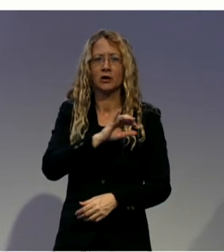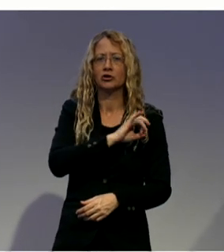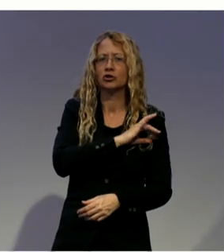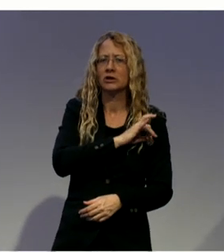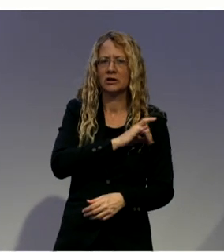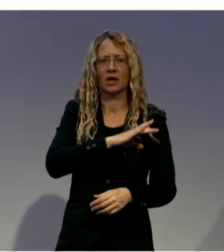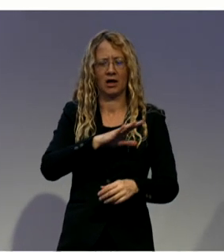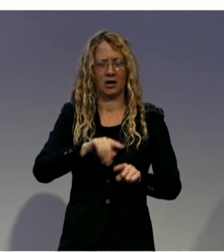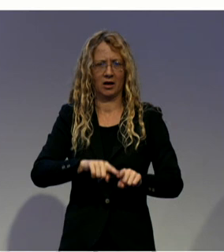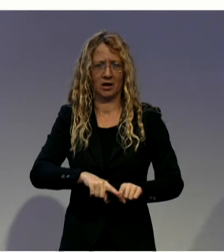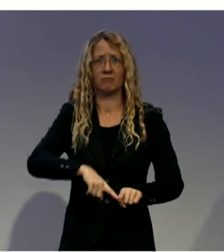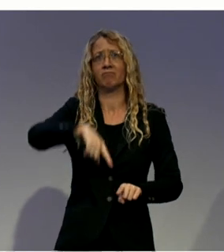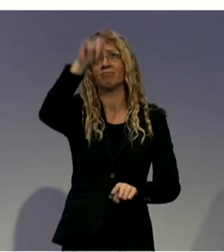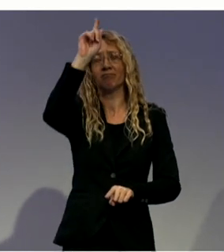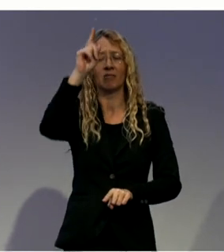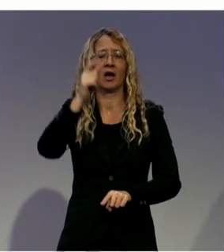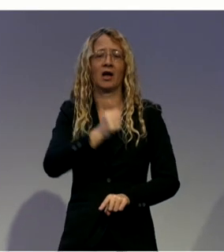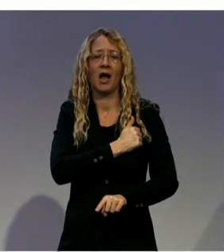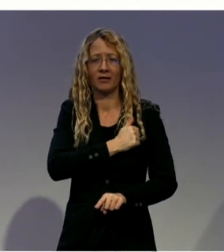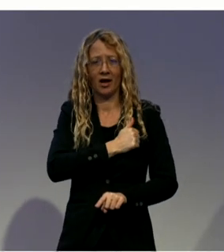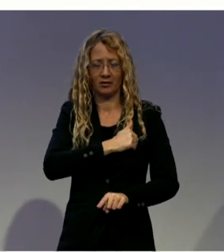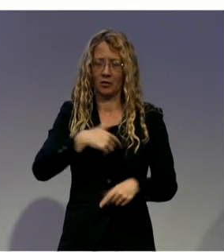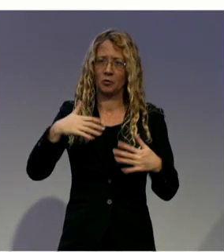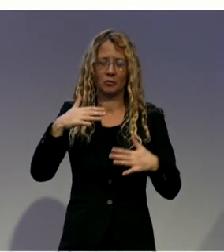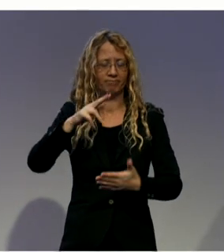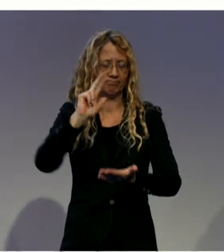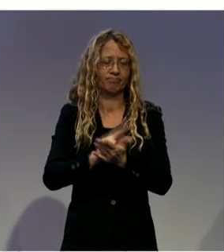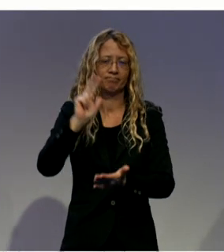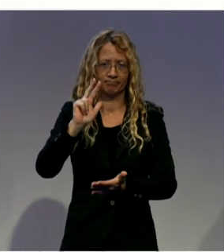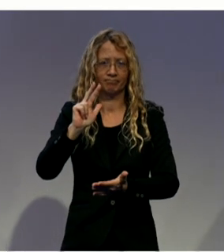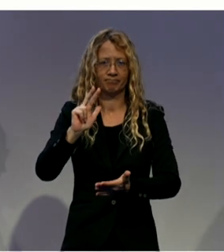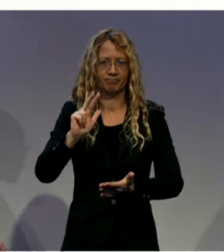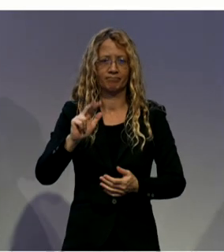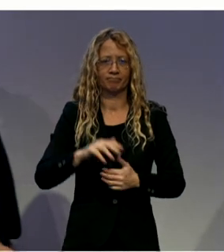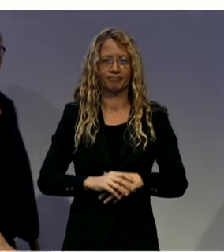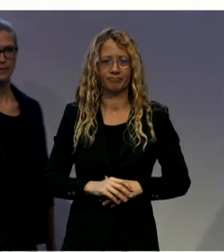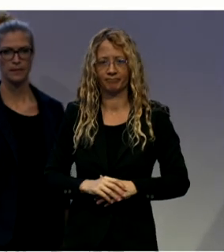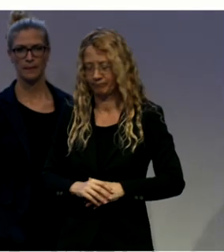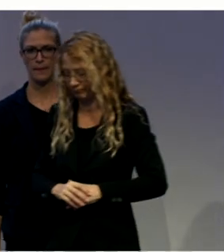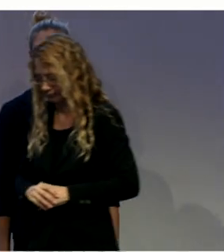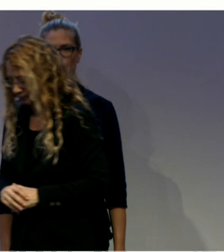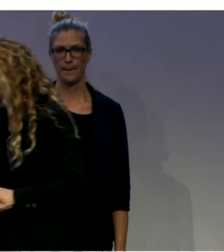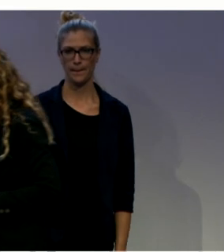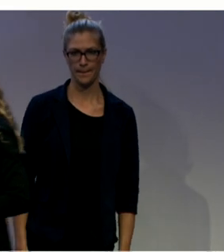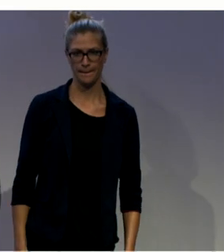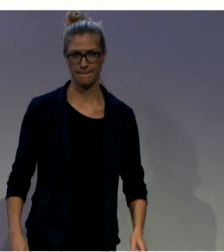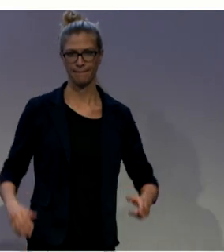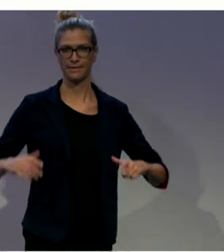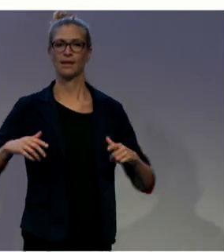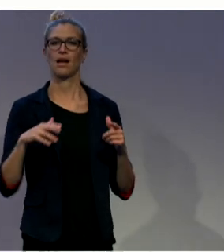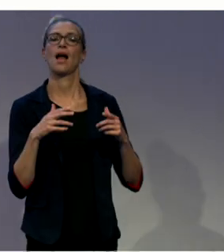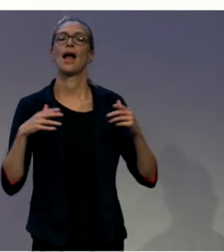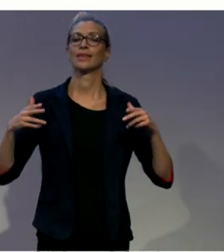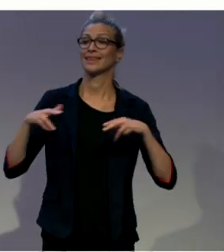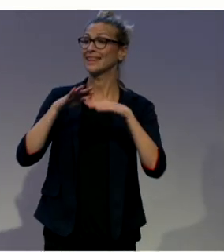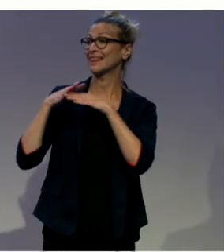BCAN's next goal is to bring our services national as well as we want to provide specialized services and supports for Indigenous